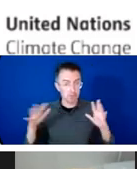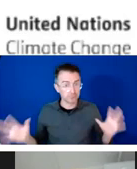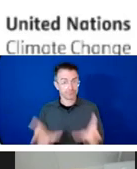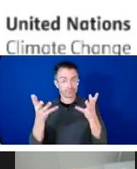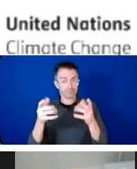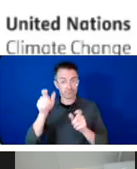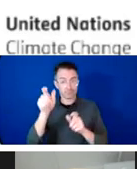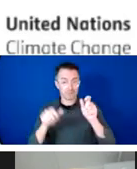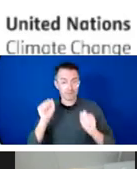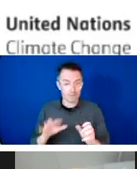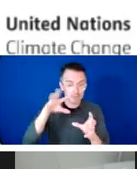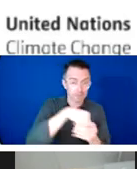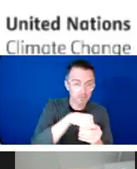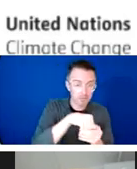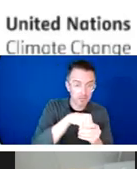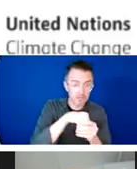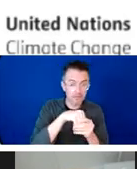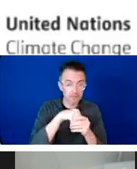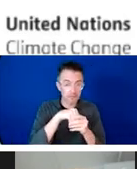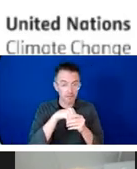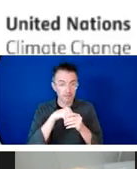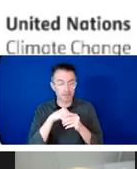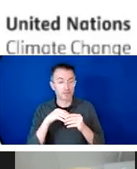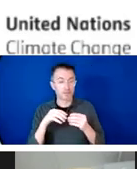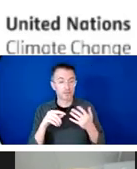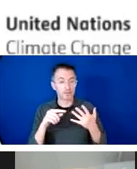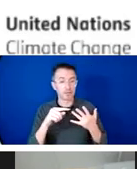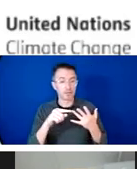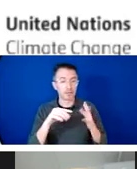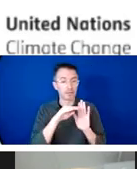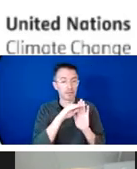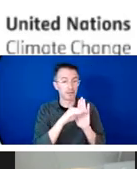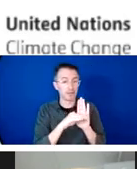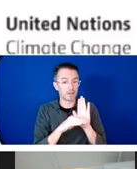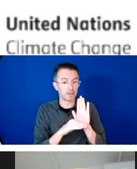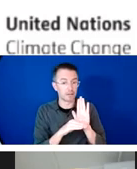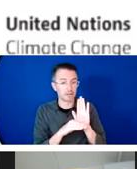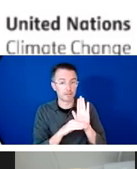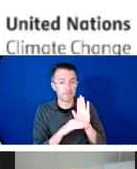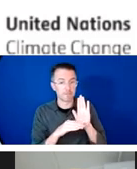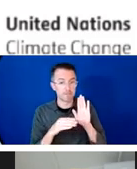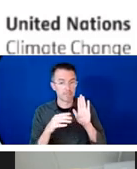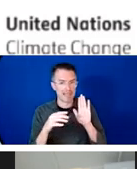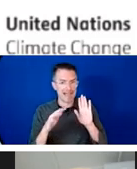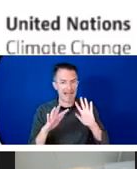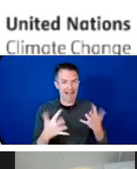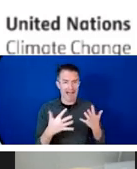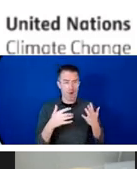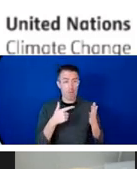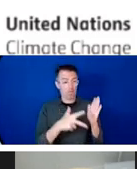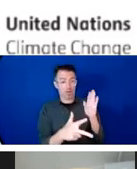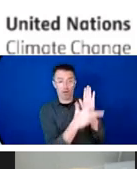of these adaptation actions based on gender. we have also